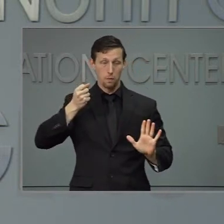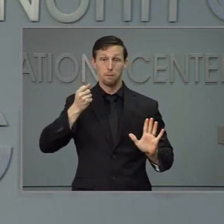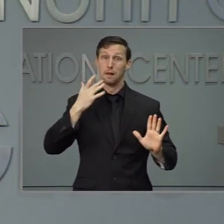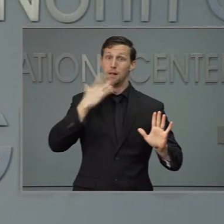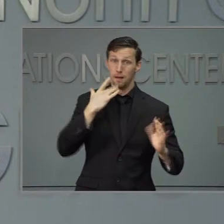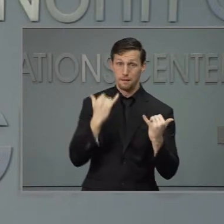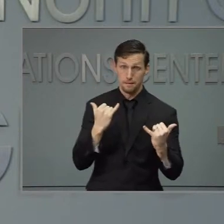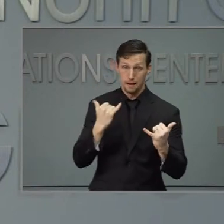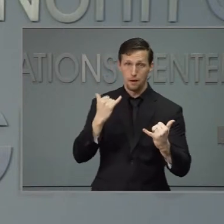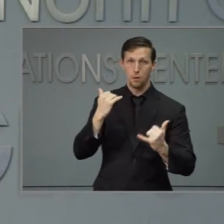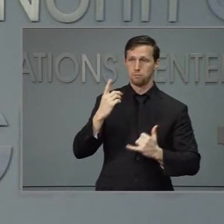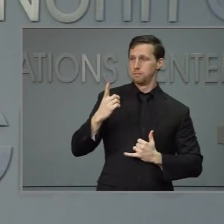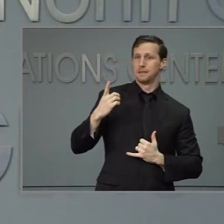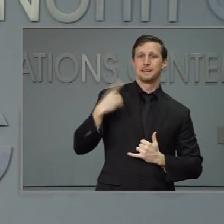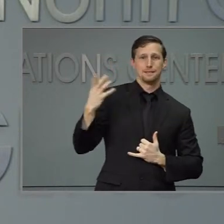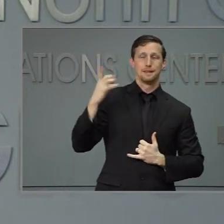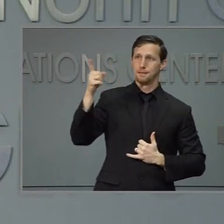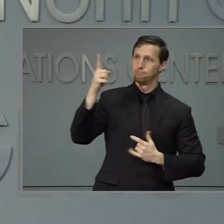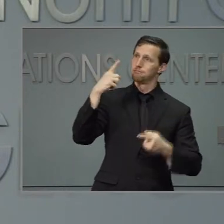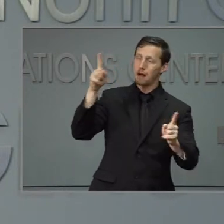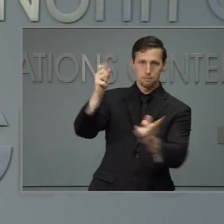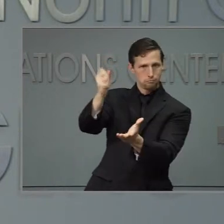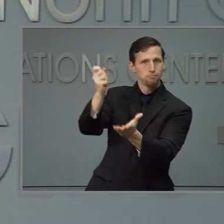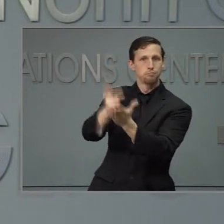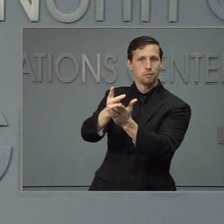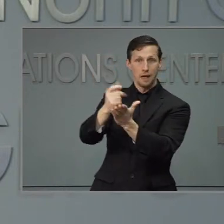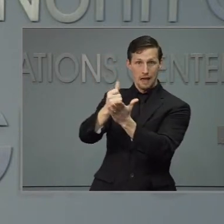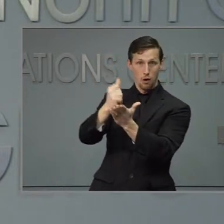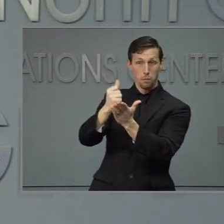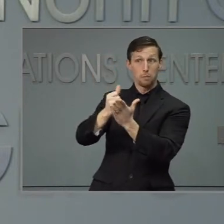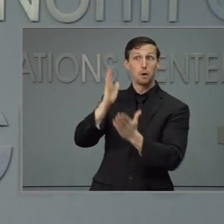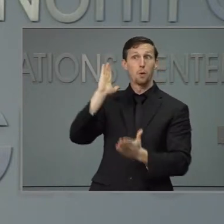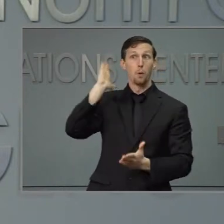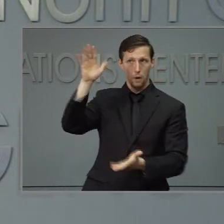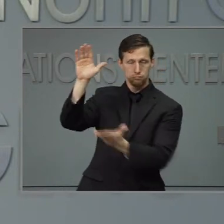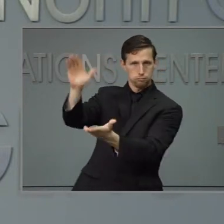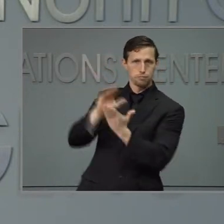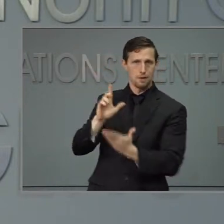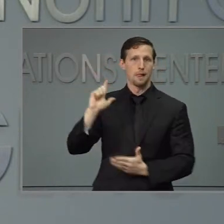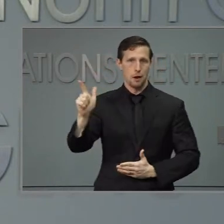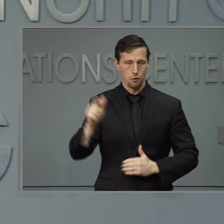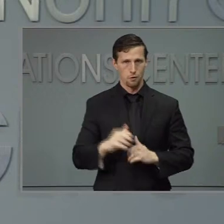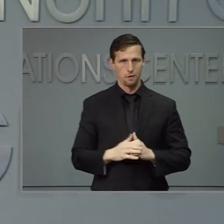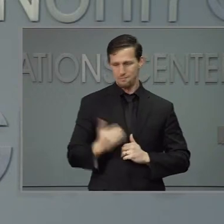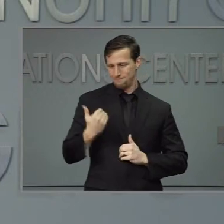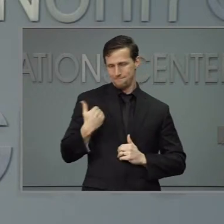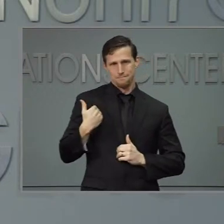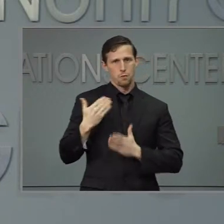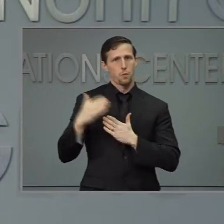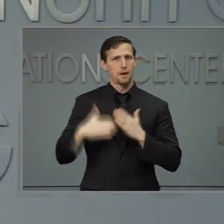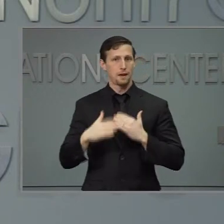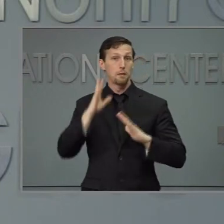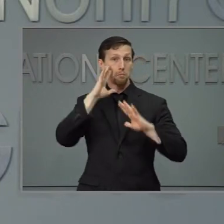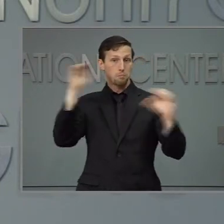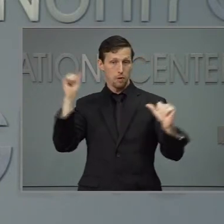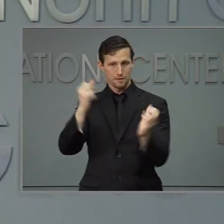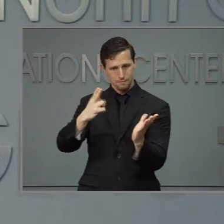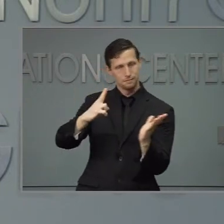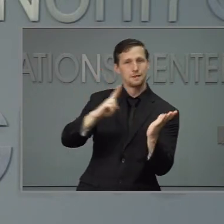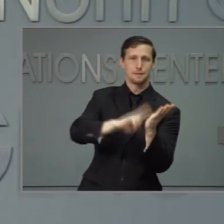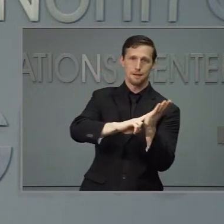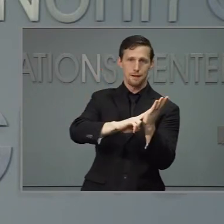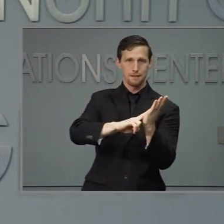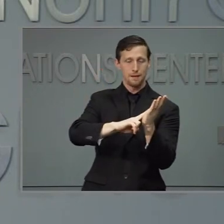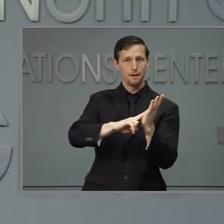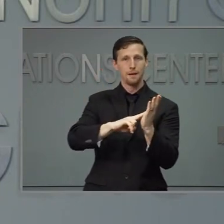and we look forward to opening it back up. Over the weekend, the president signed legislation that provides funding for